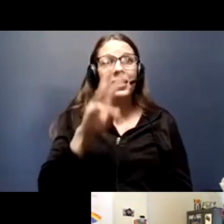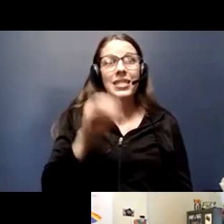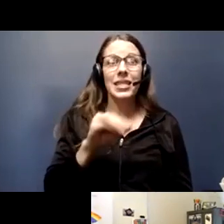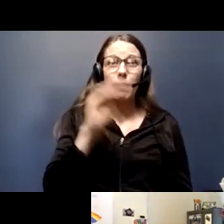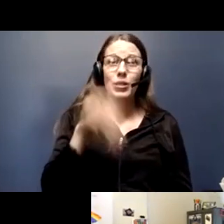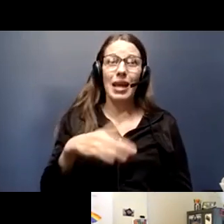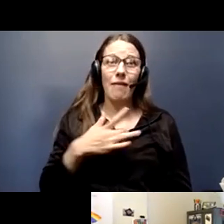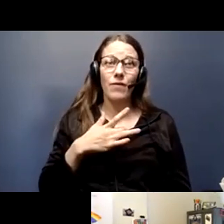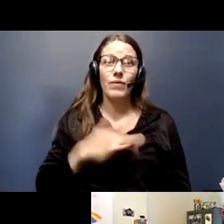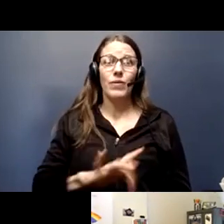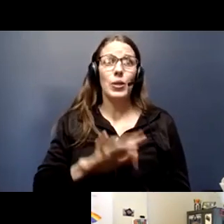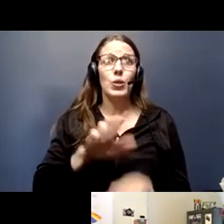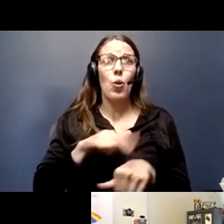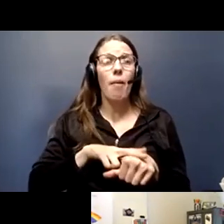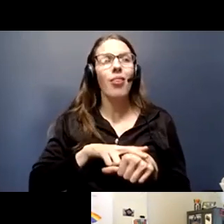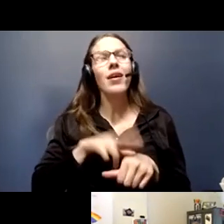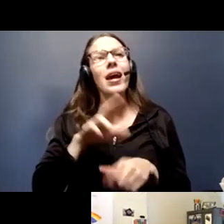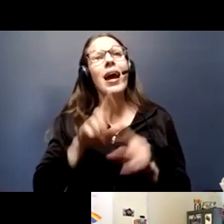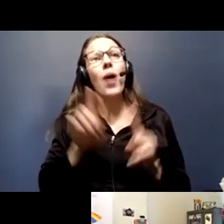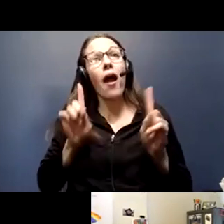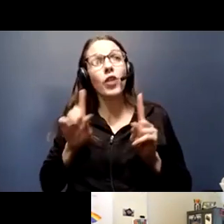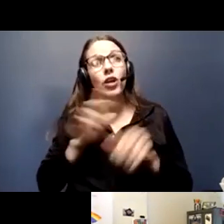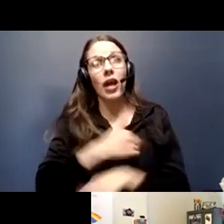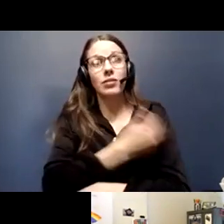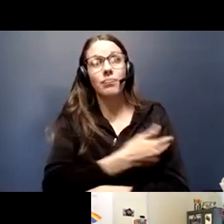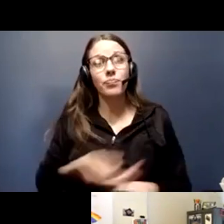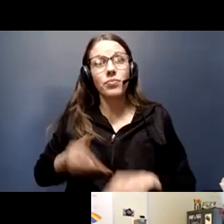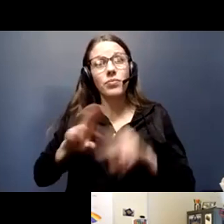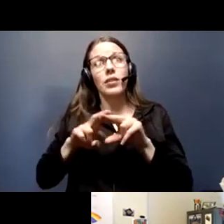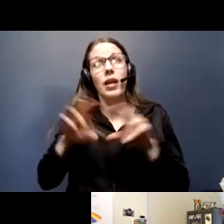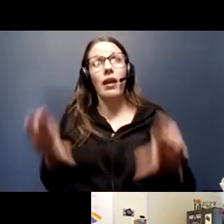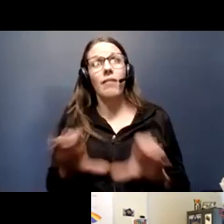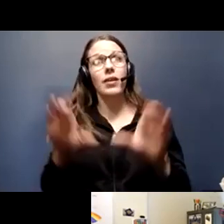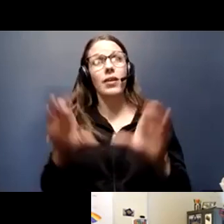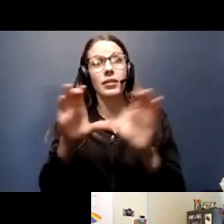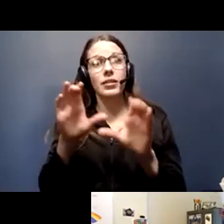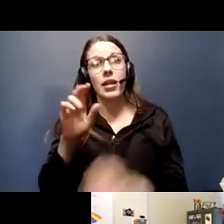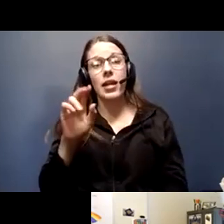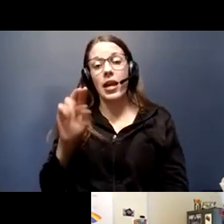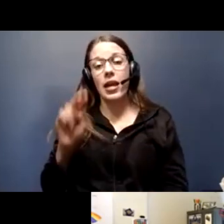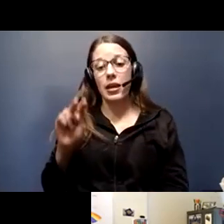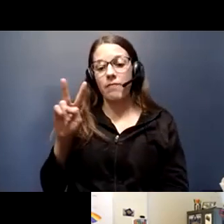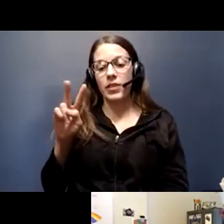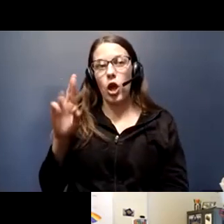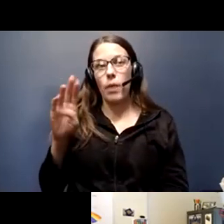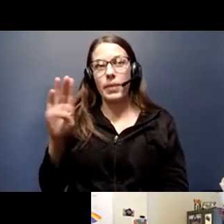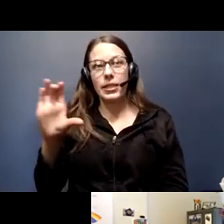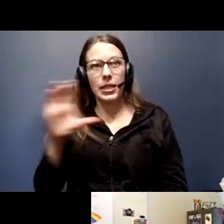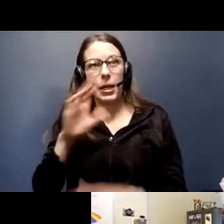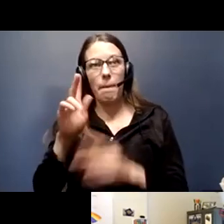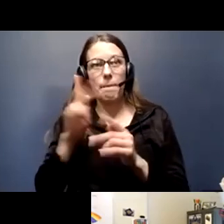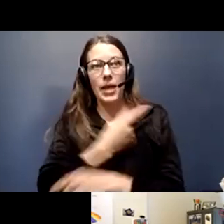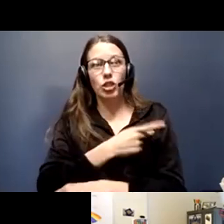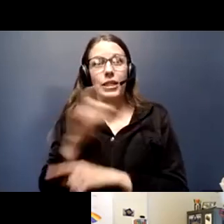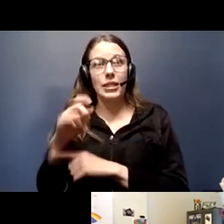levels. However, as hospitals have increased activity served by MVRBC, patient need has returned to